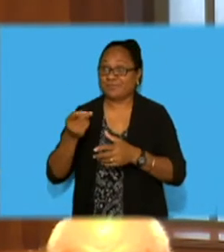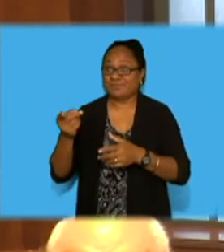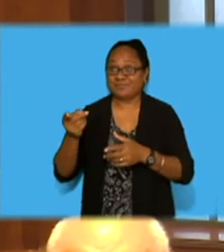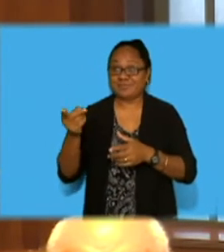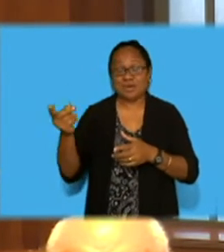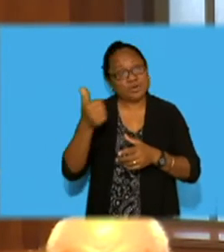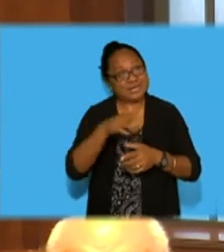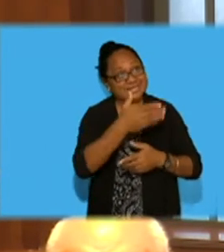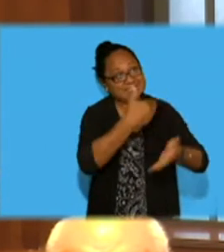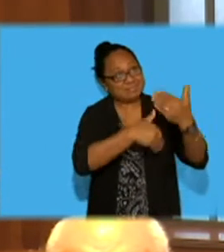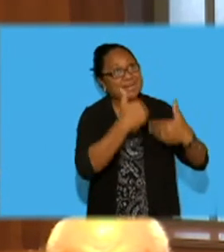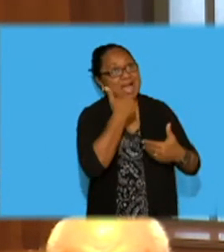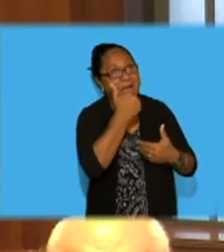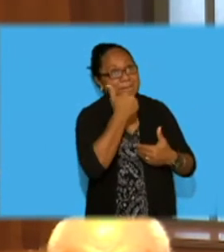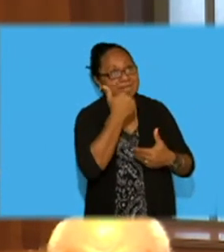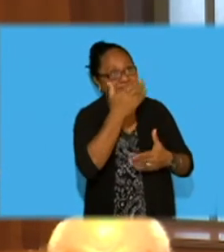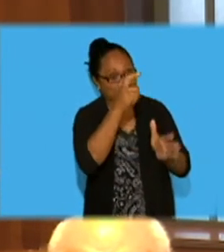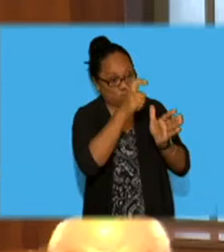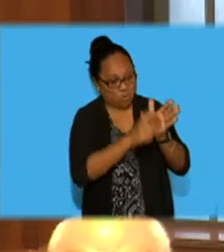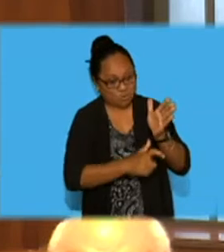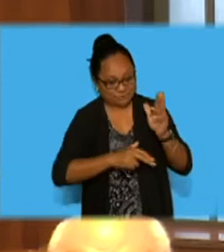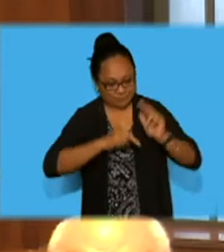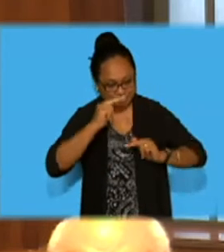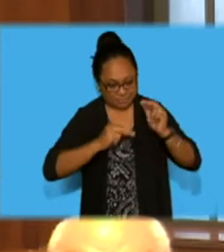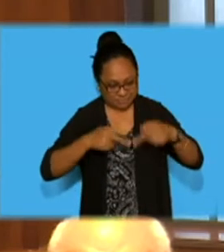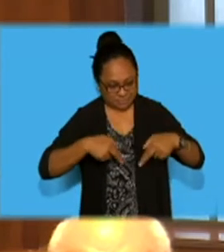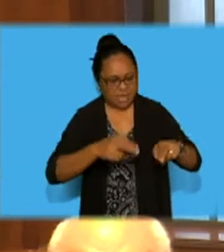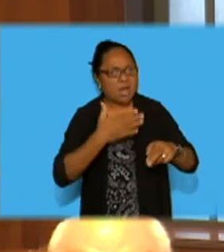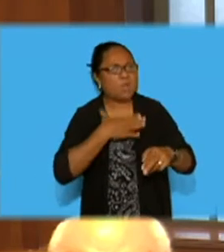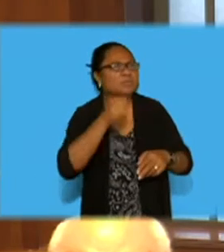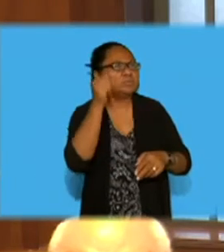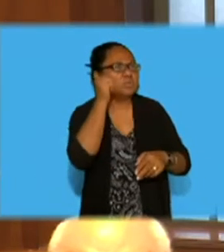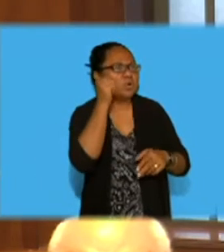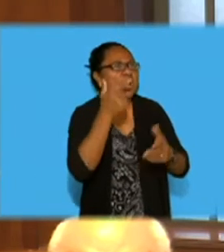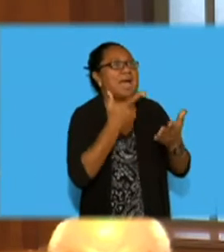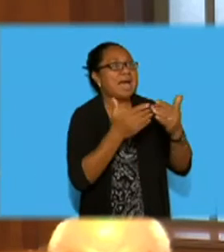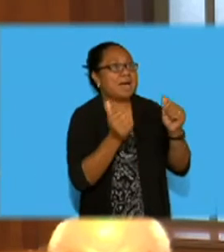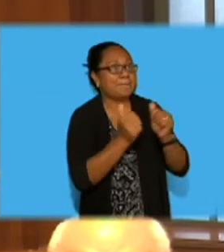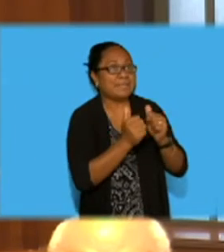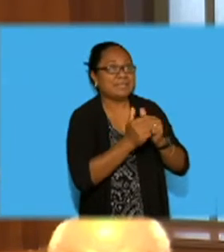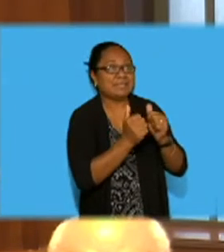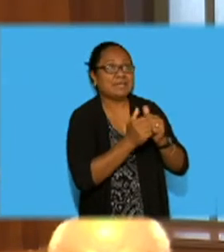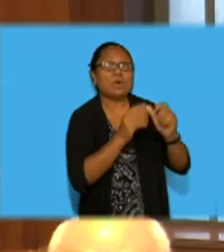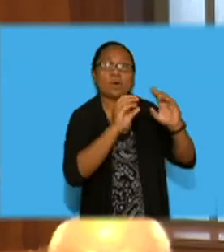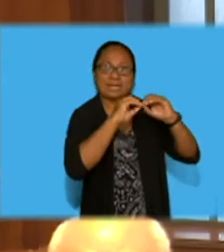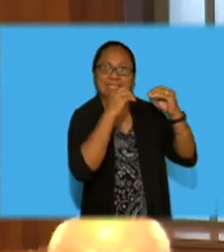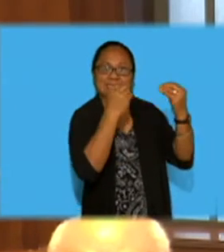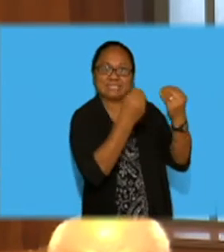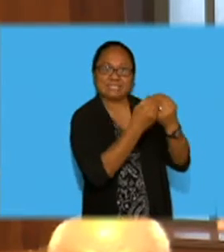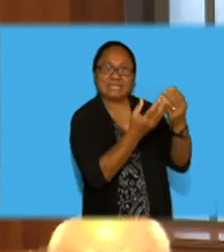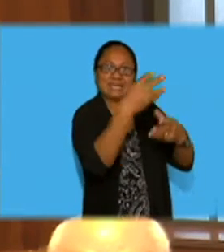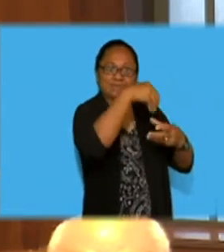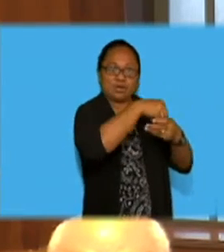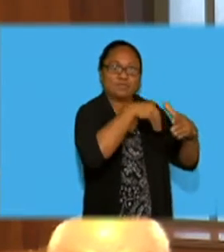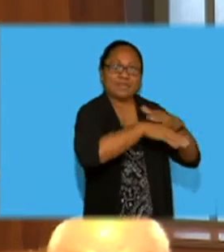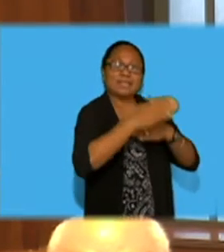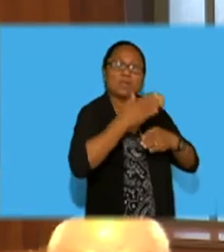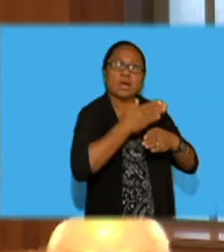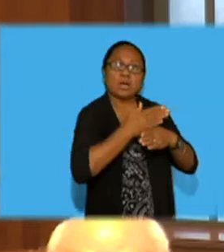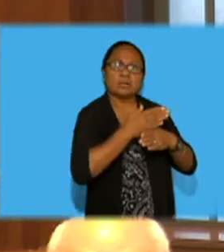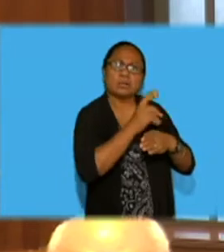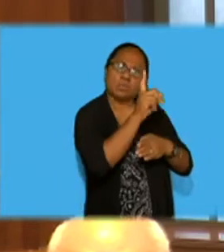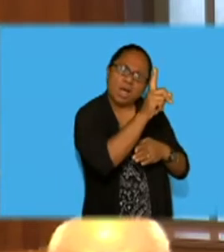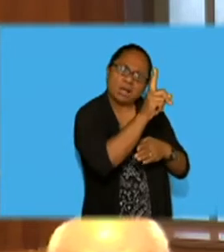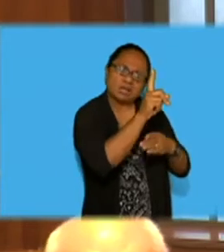Speaker, we would be interested to know how many contractors are engaged in the work? Only one or several of the